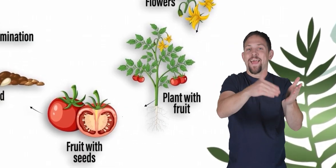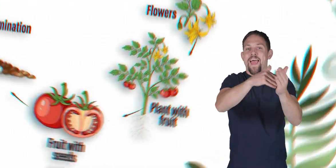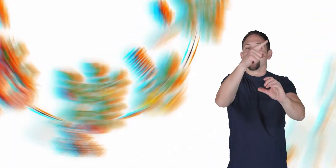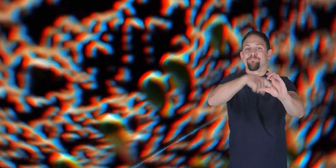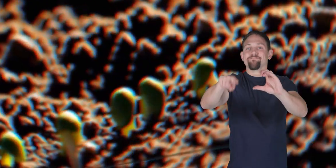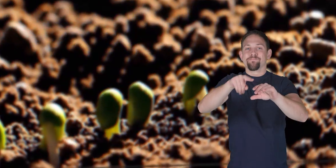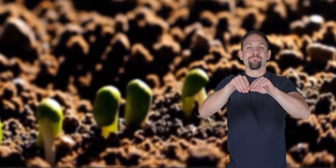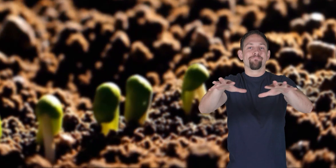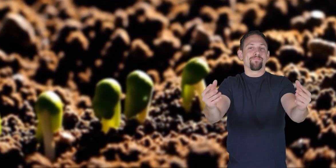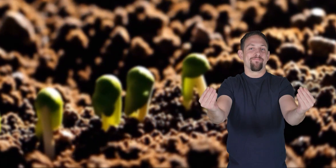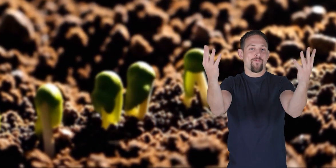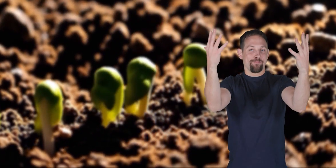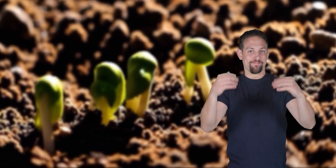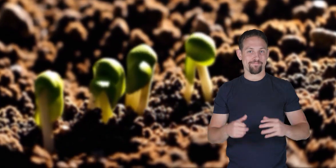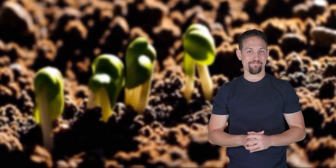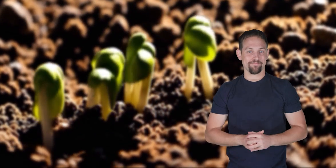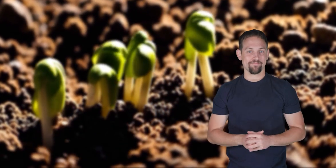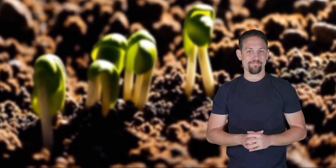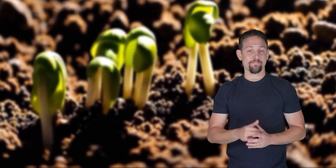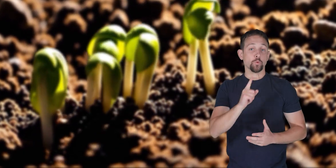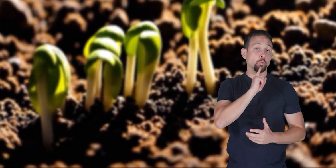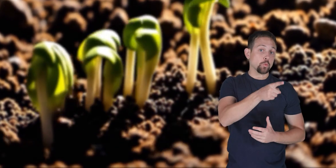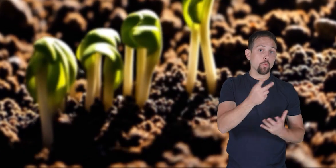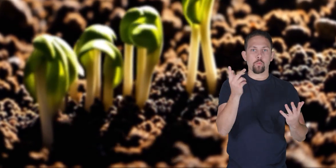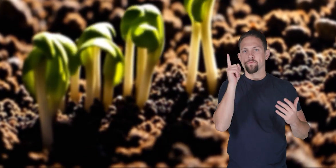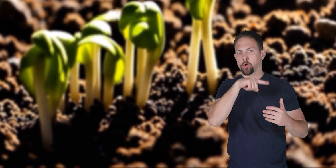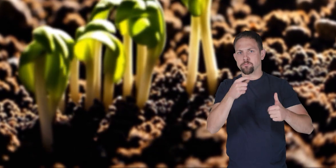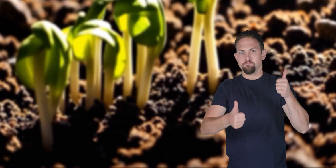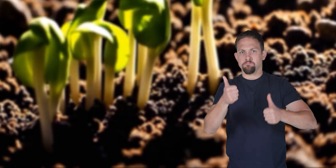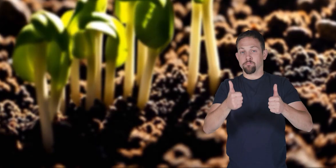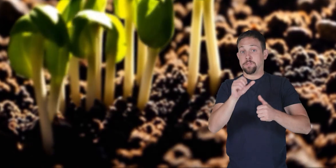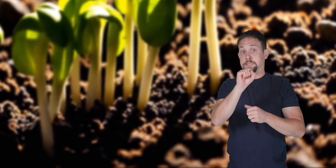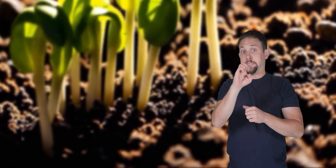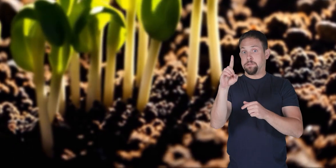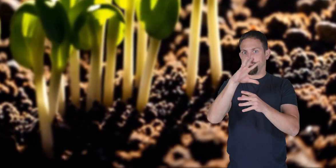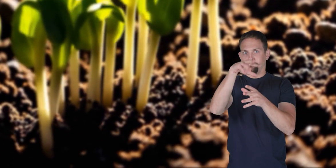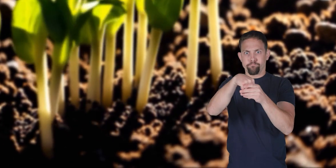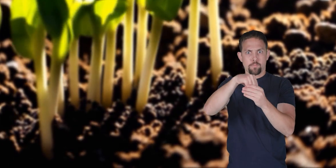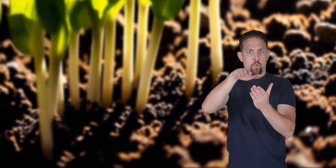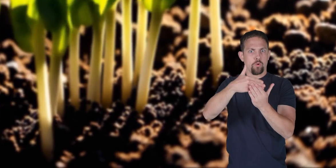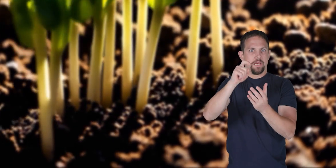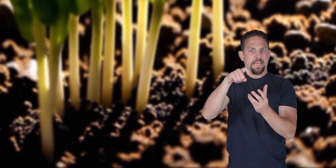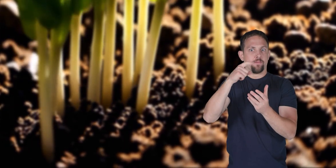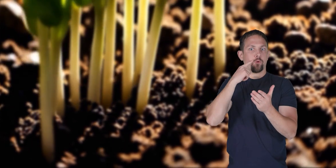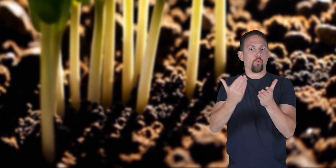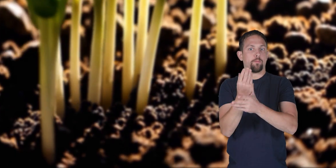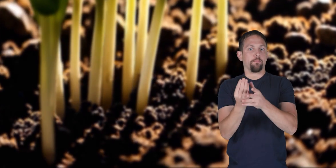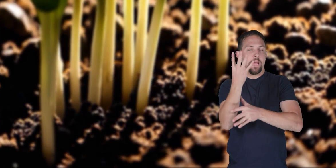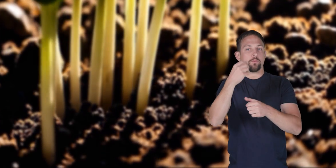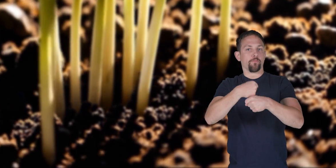true or false seeds contain all that is needed for a new plant to form